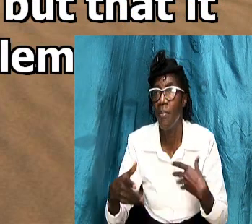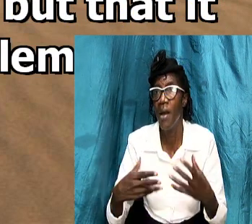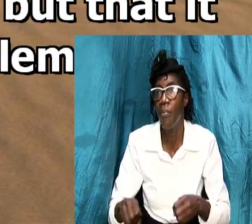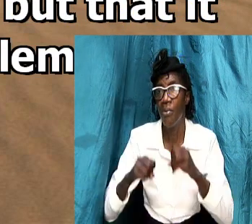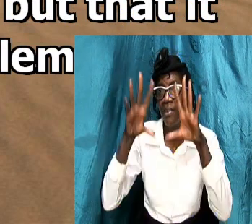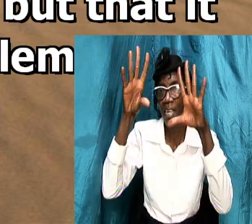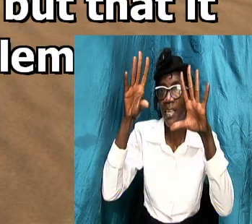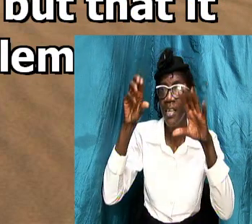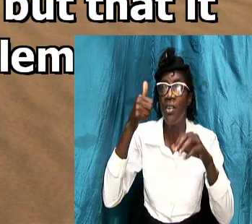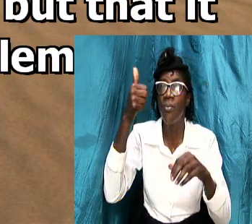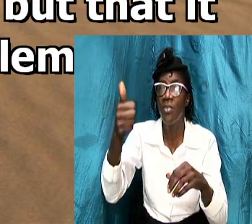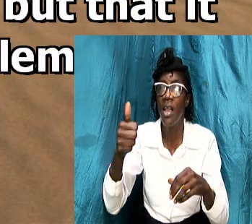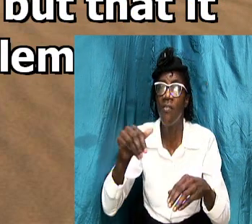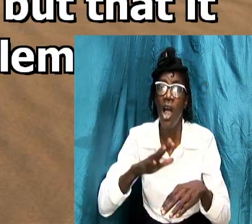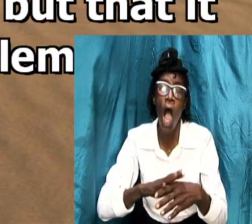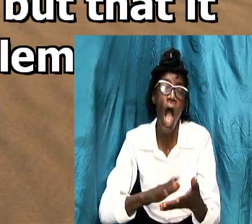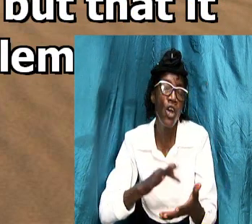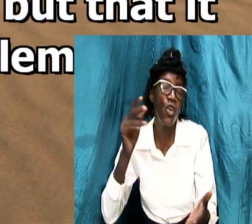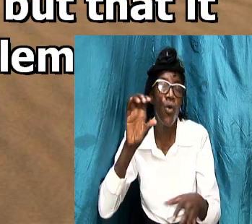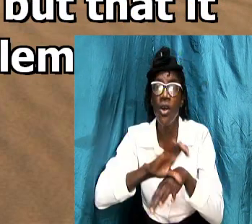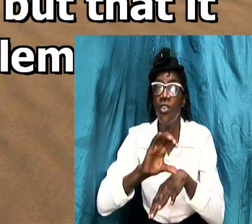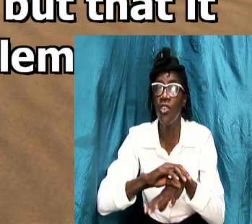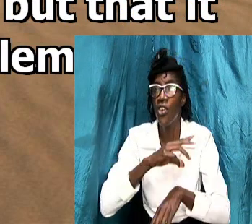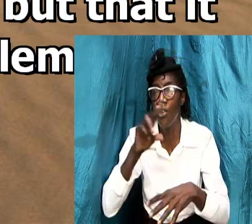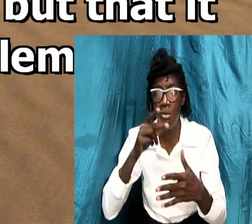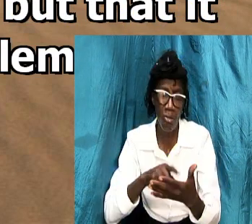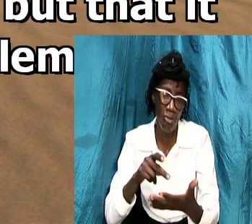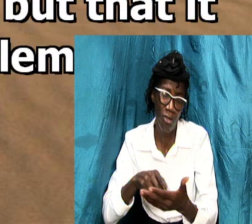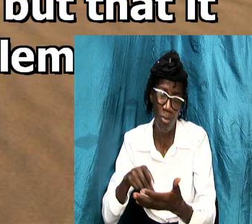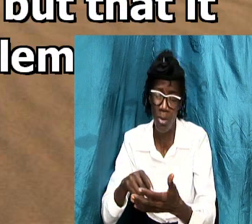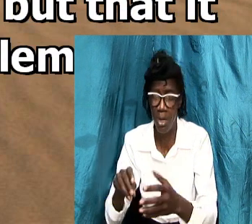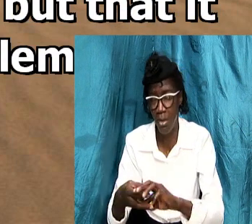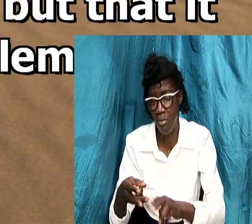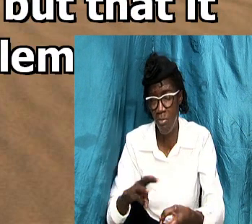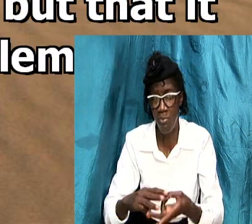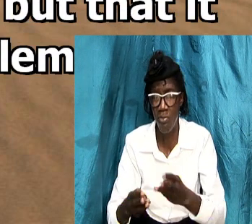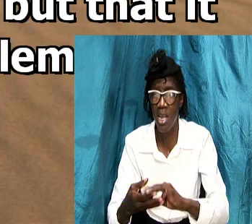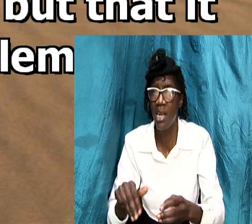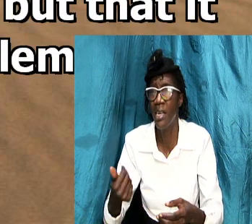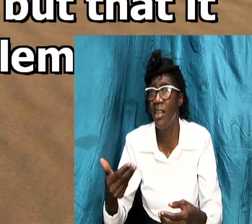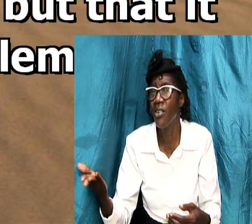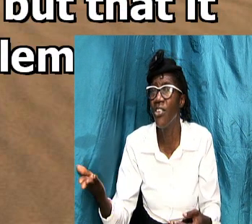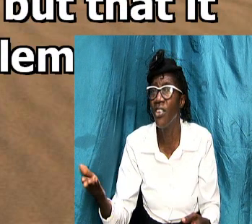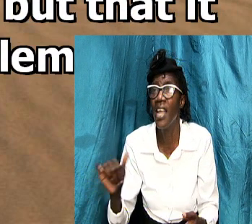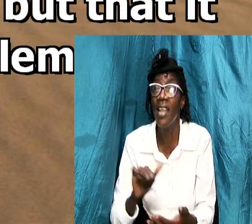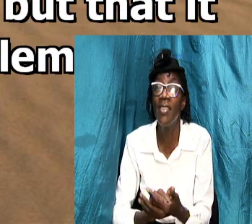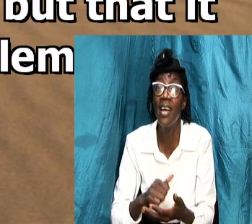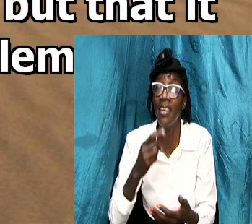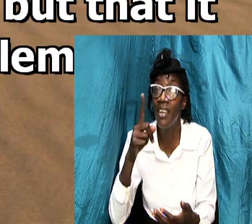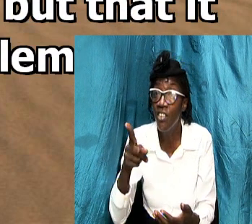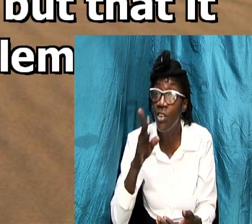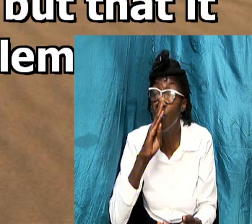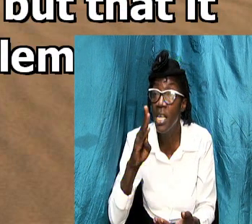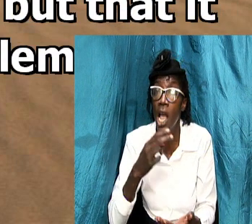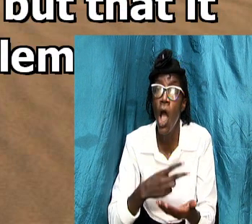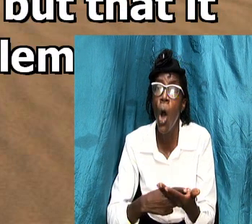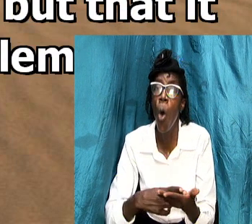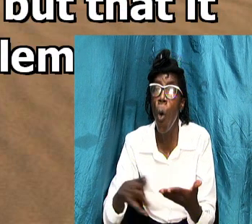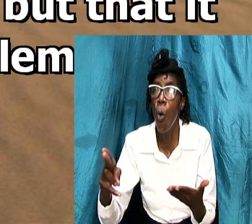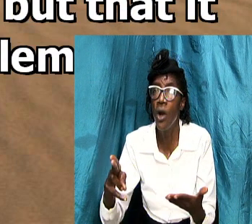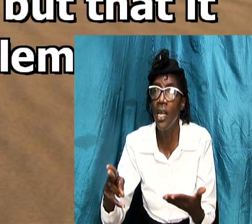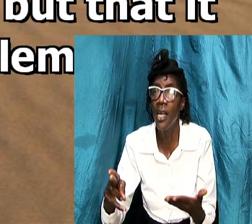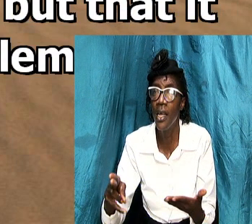a glorious church not having spot or wrinkle or wrinkle such thing but that it should be holy